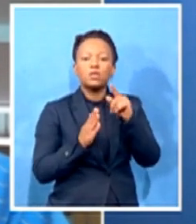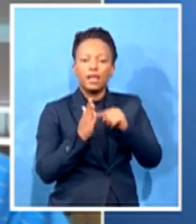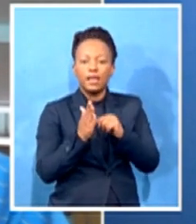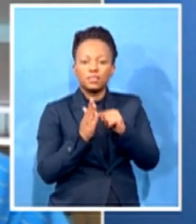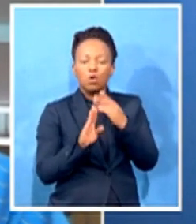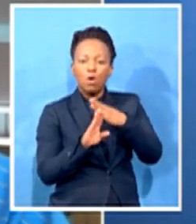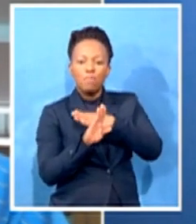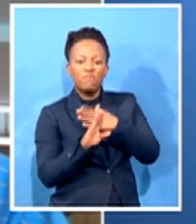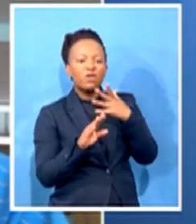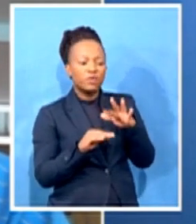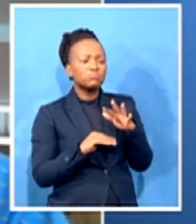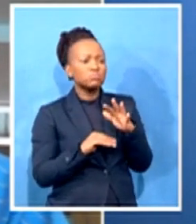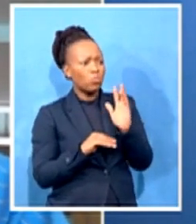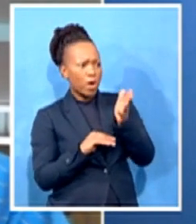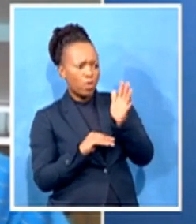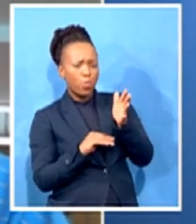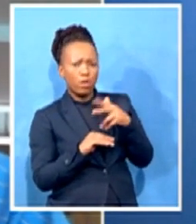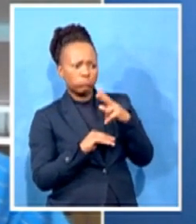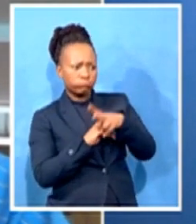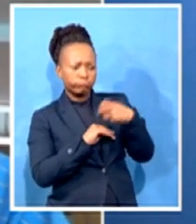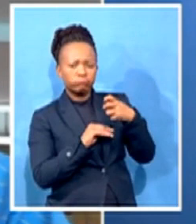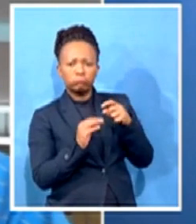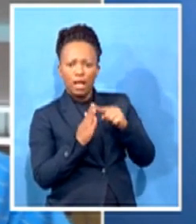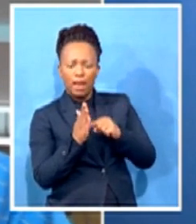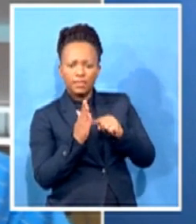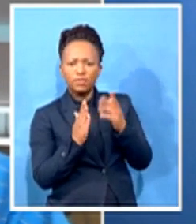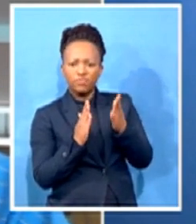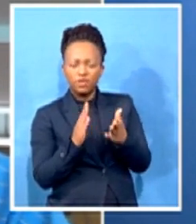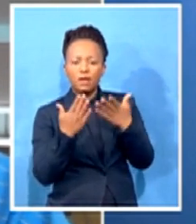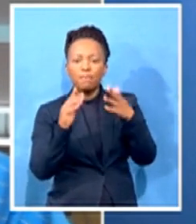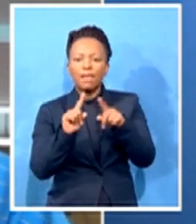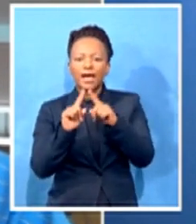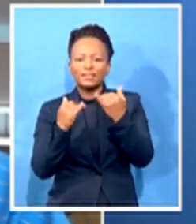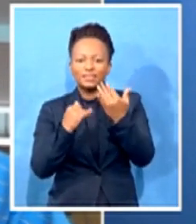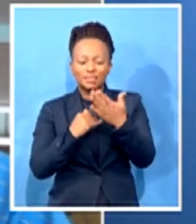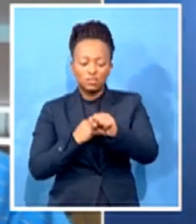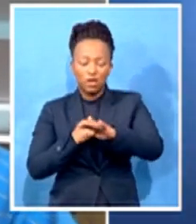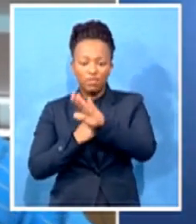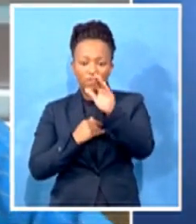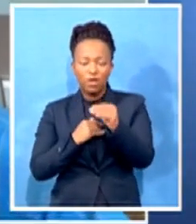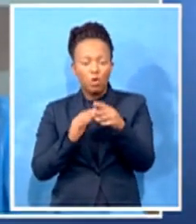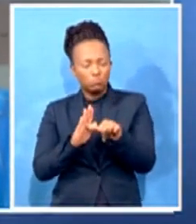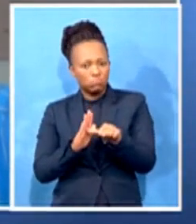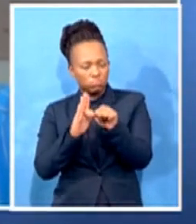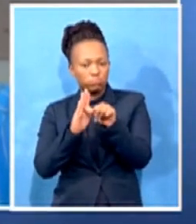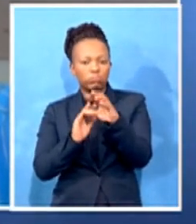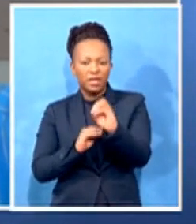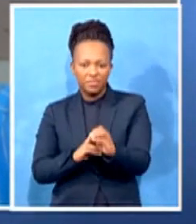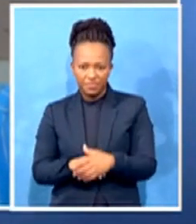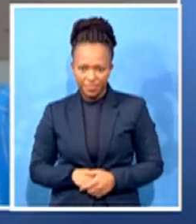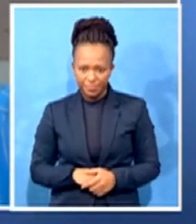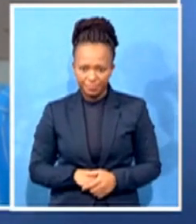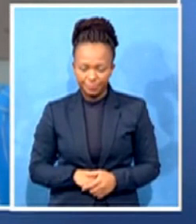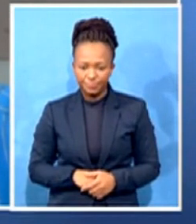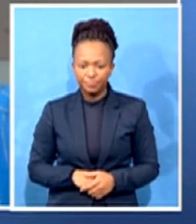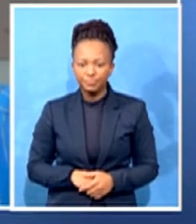during the debate and electoral integrity. South Africans know is critical. You know, some have described the last debate